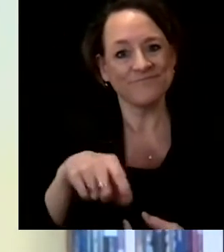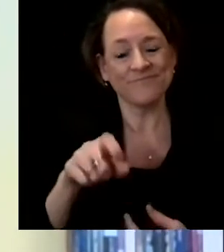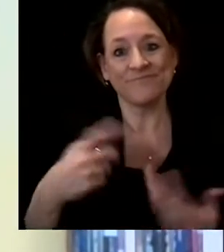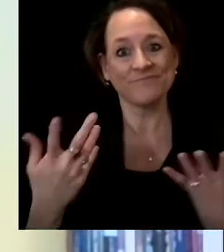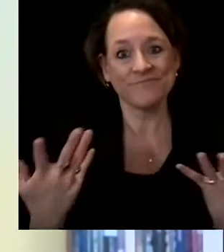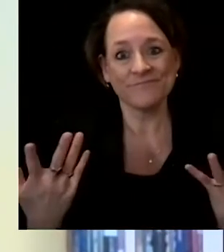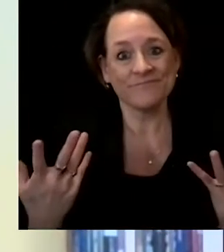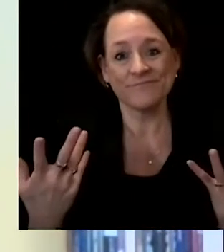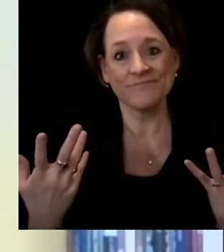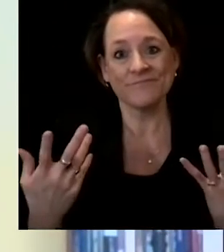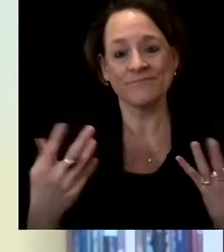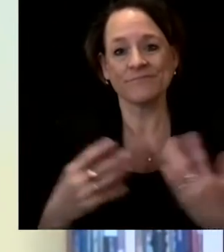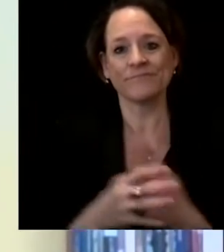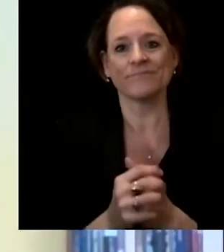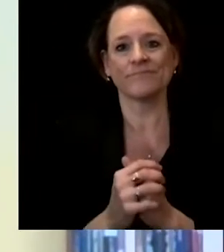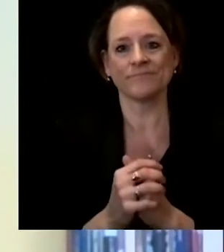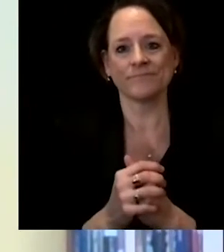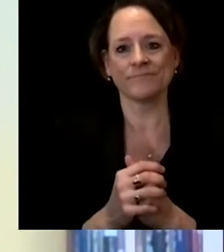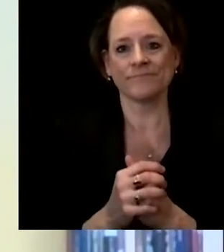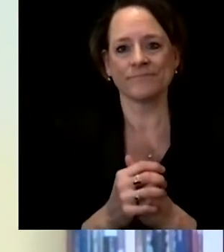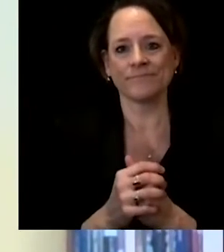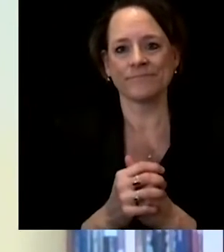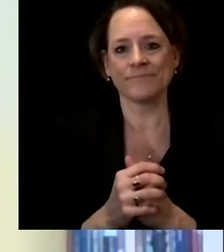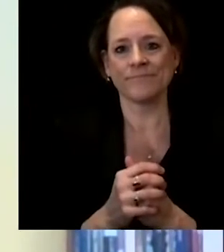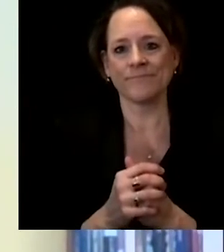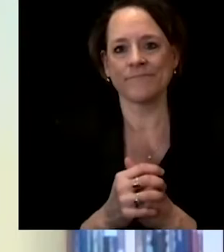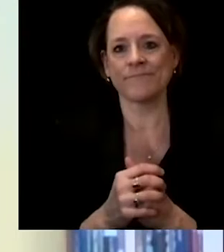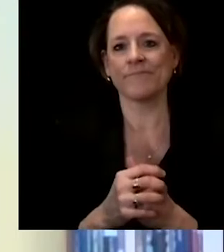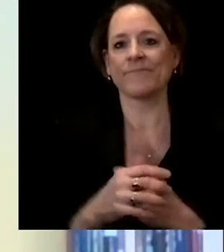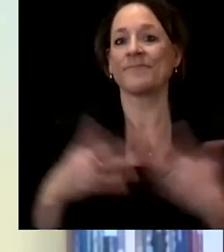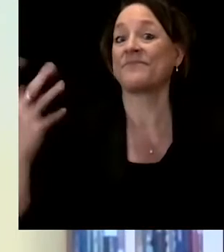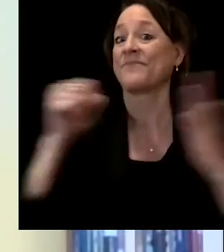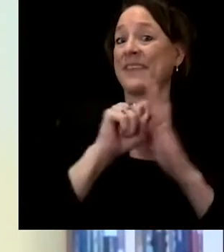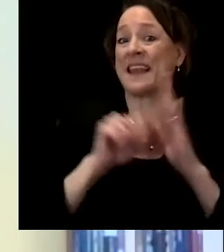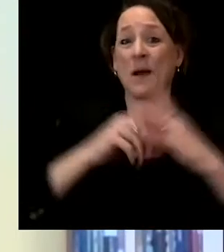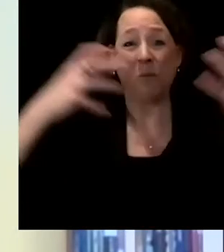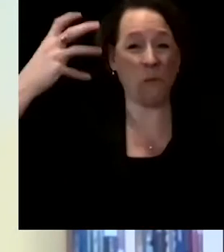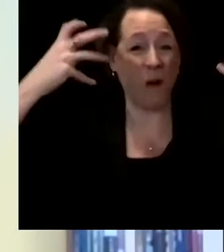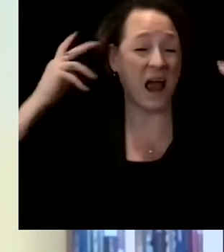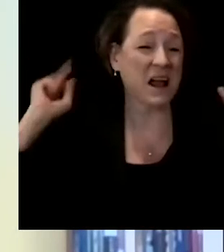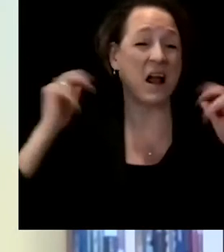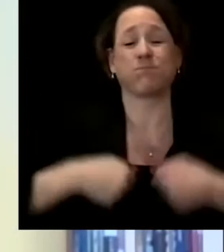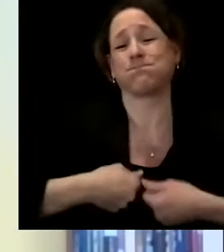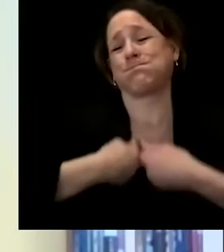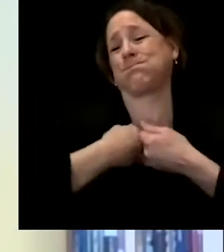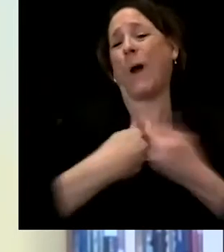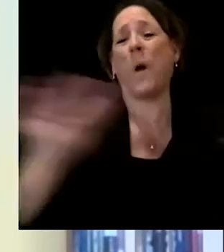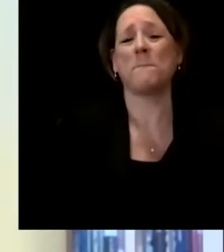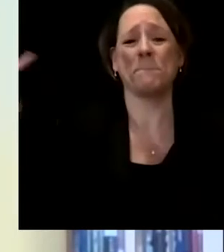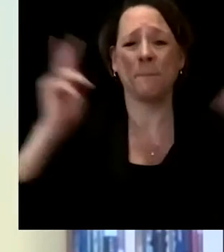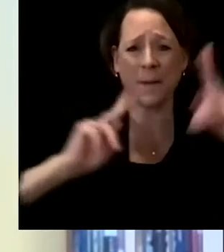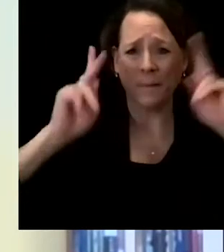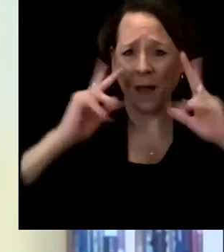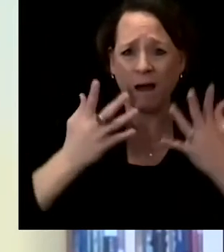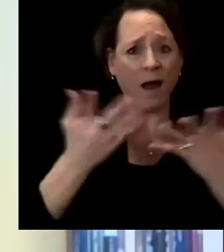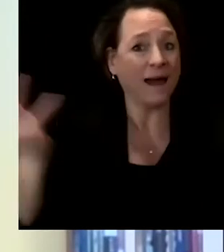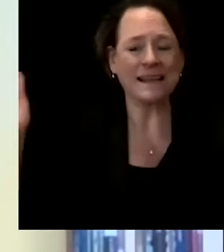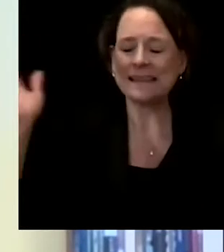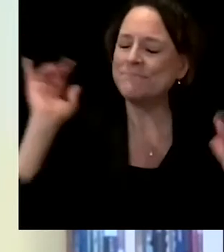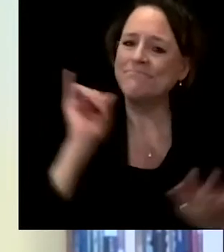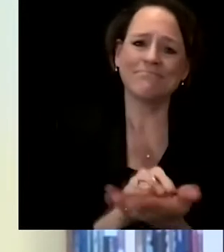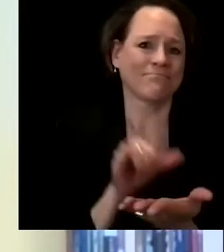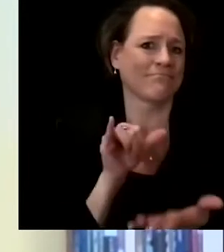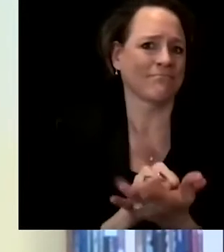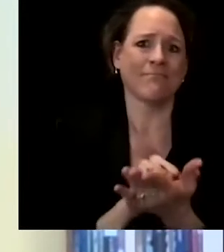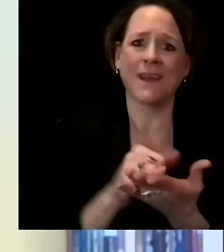open this up wide open, and we would just be crushed by people who want vaccine and not having enough vaccine. And that's why we're